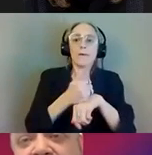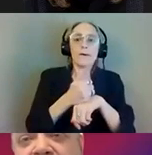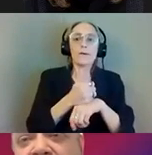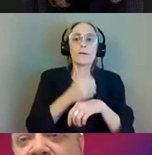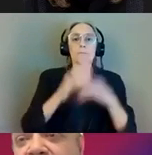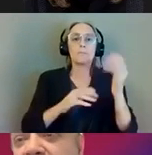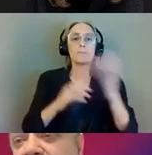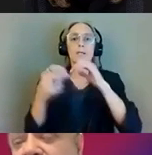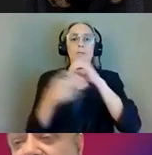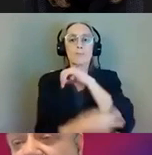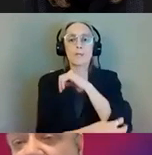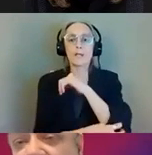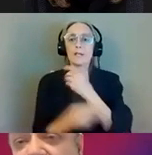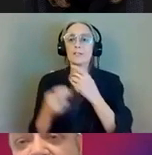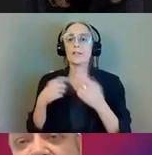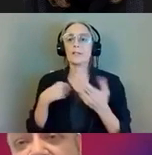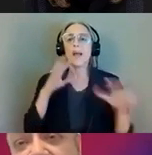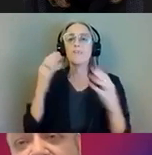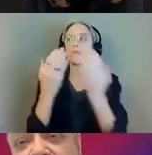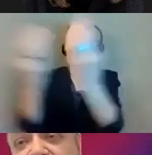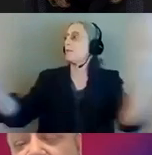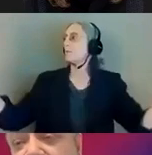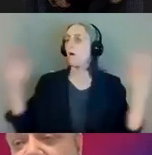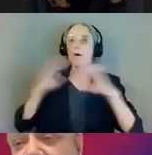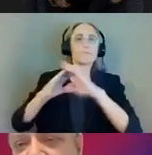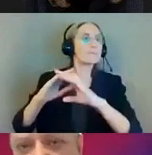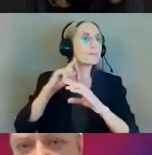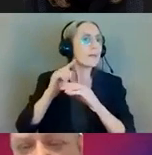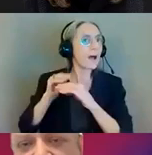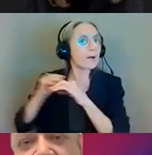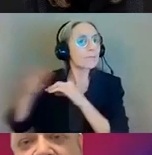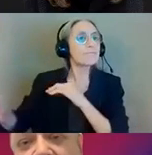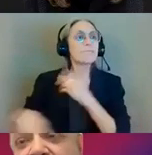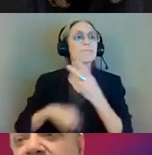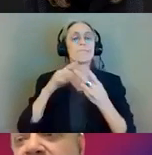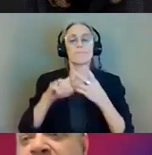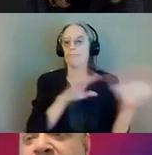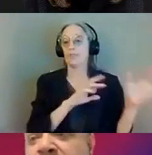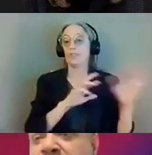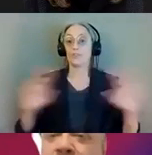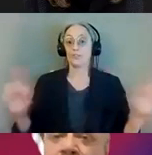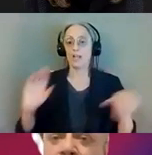and all the signal equipment on top to get ready for stage b work